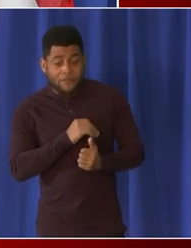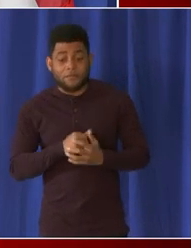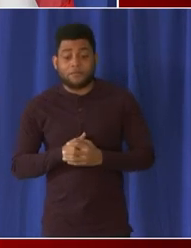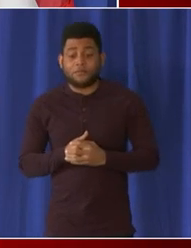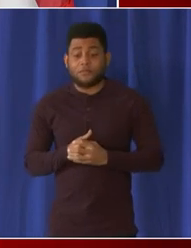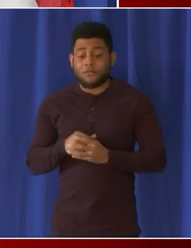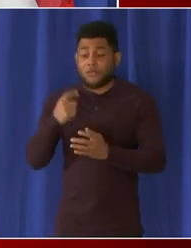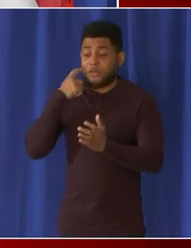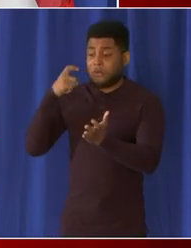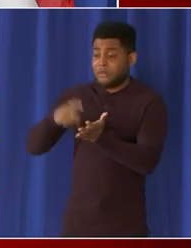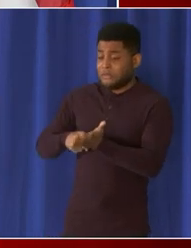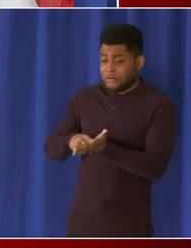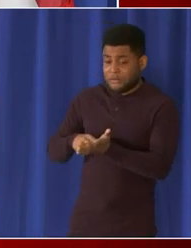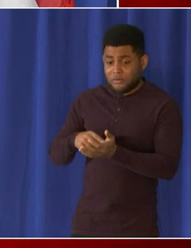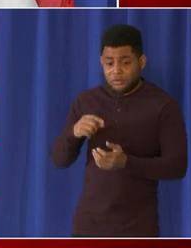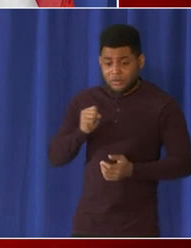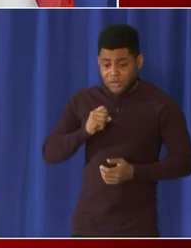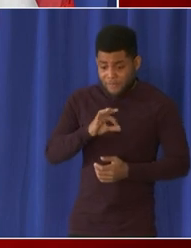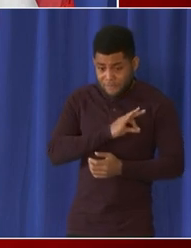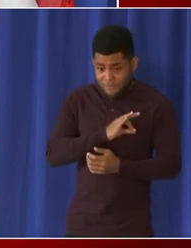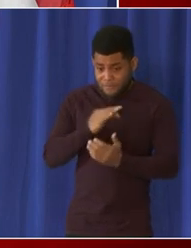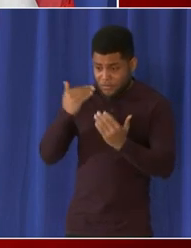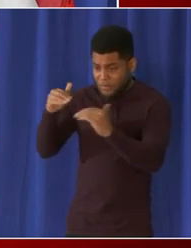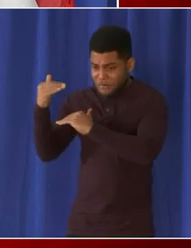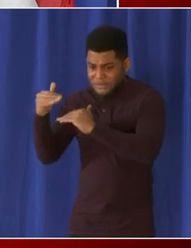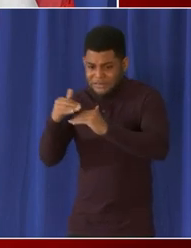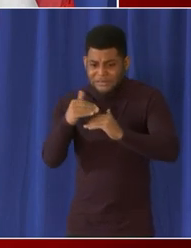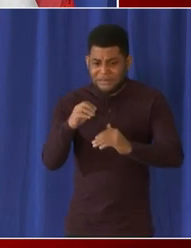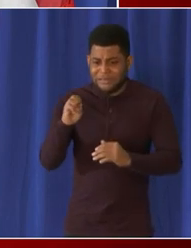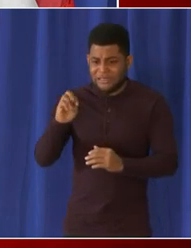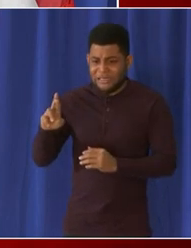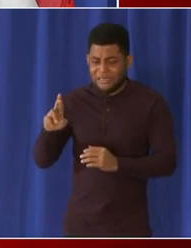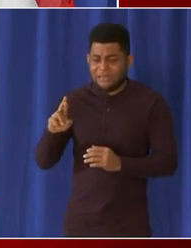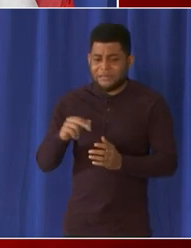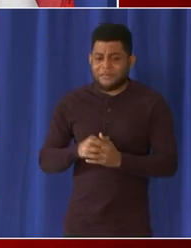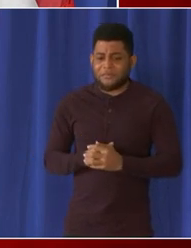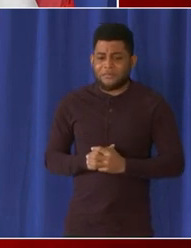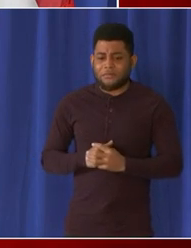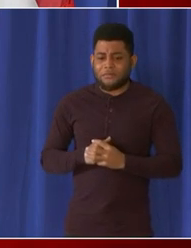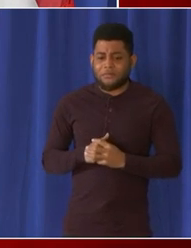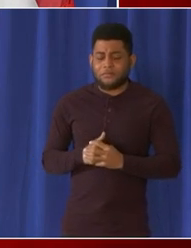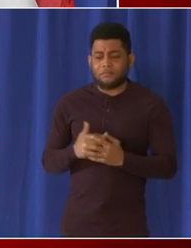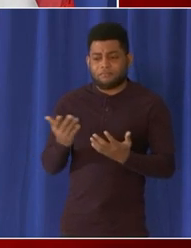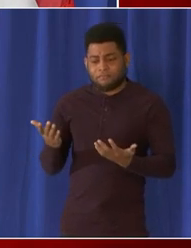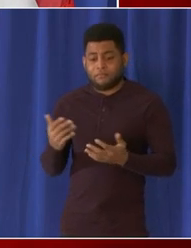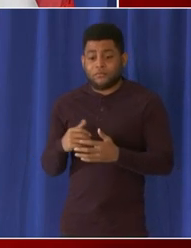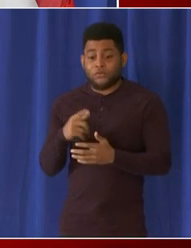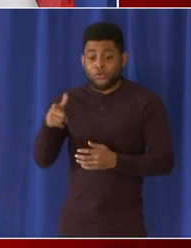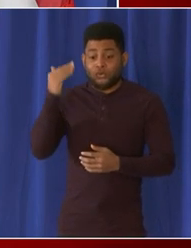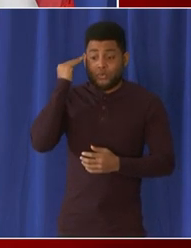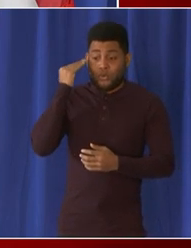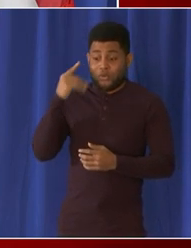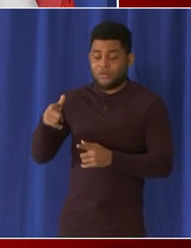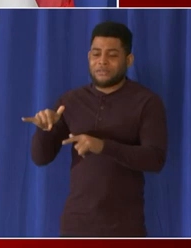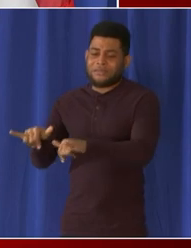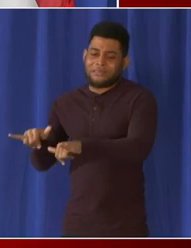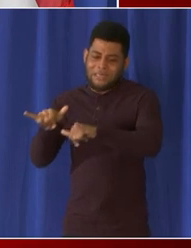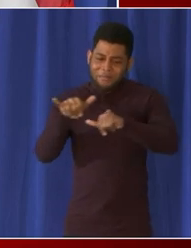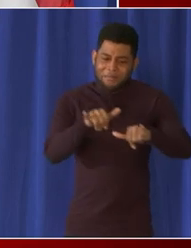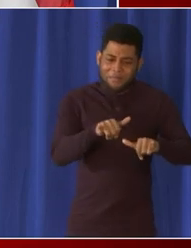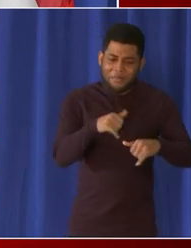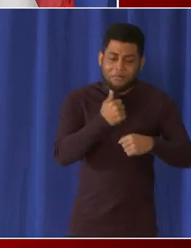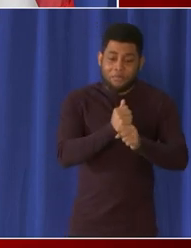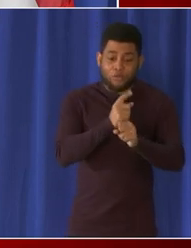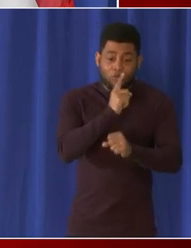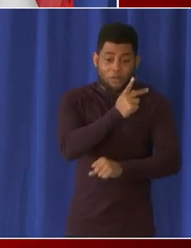have uh in the emergency rooms that we're concerned about bottlenecks around uh at the same time we're concerned about making sure